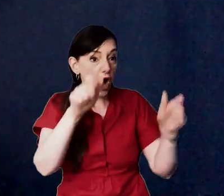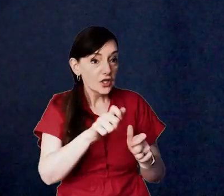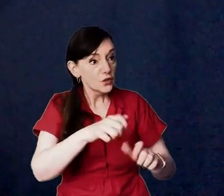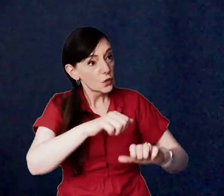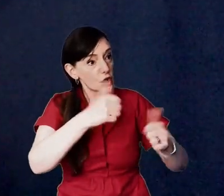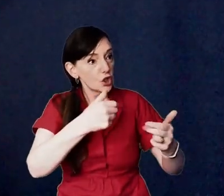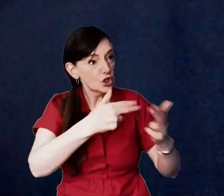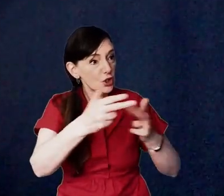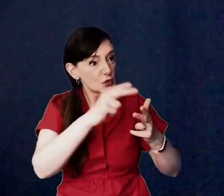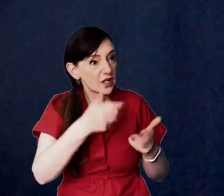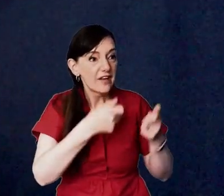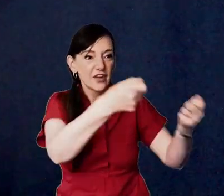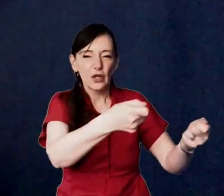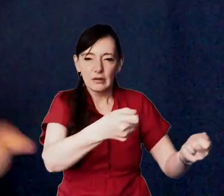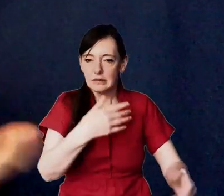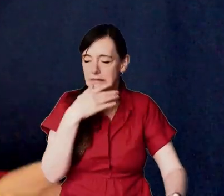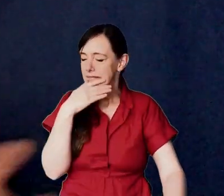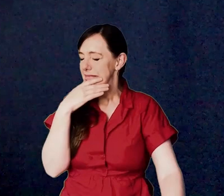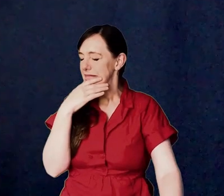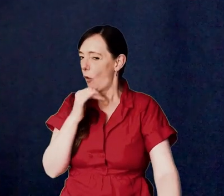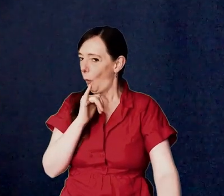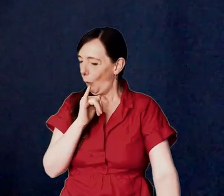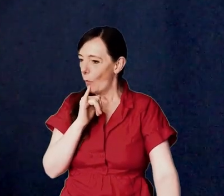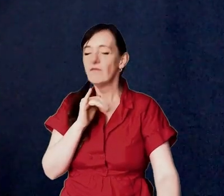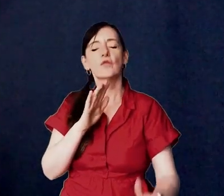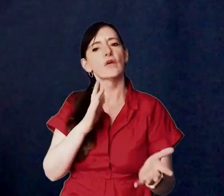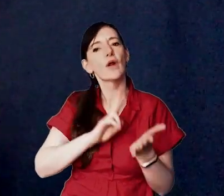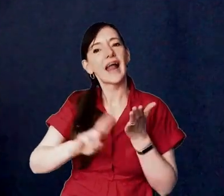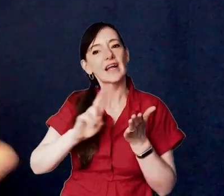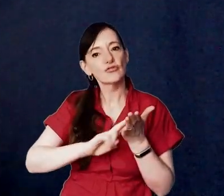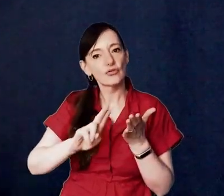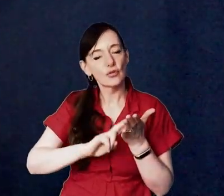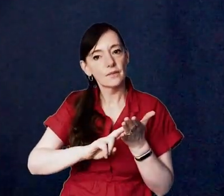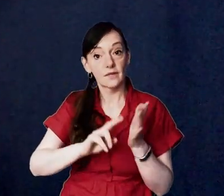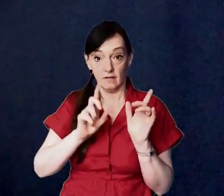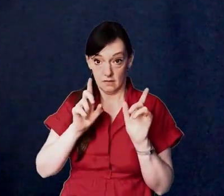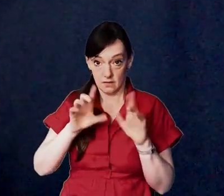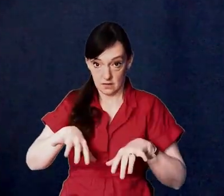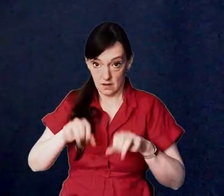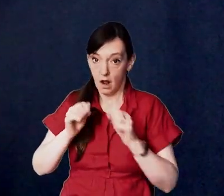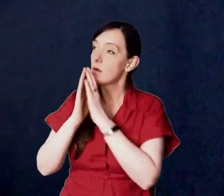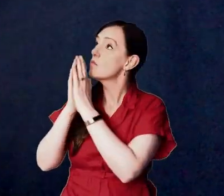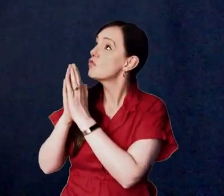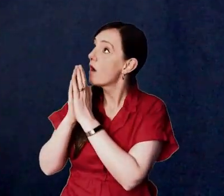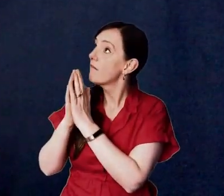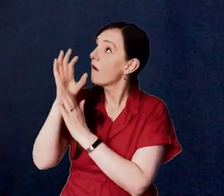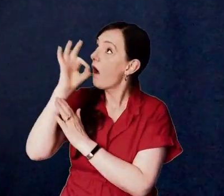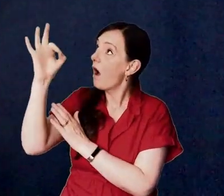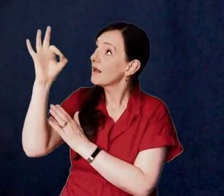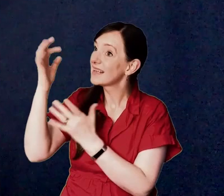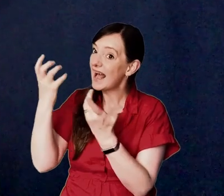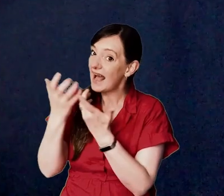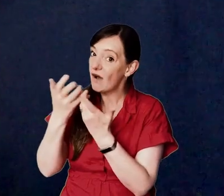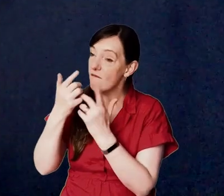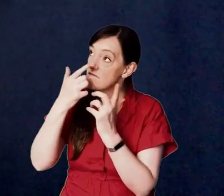well i find the best way the most helpful productive way to move a conversation towards the gospel is to prayerfully look for ways to ask